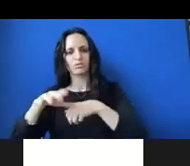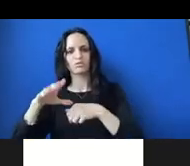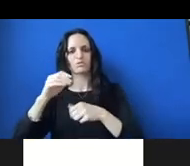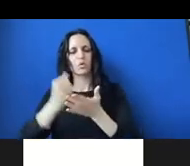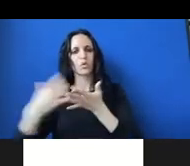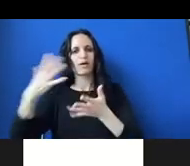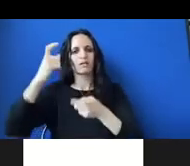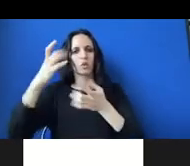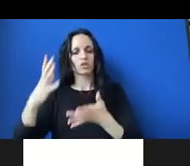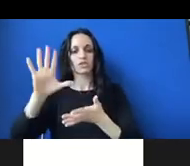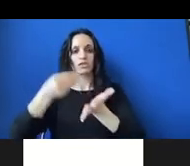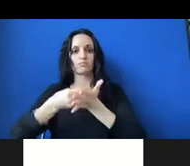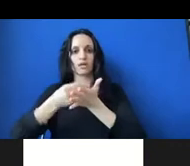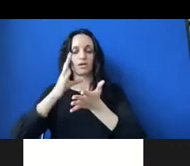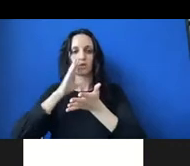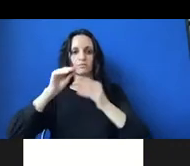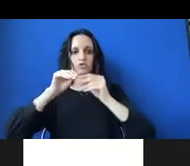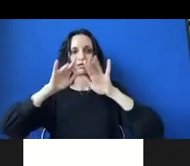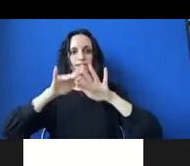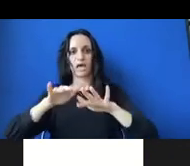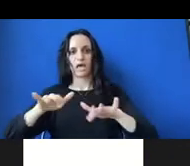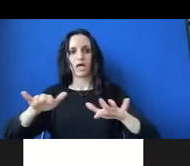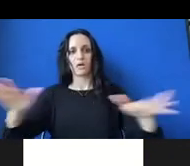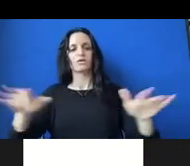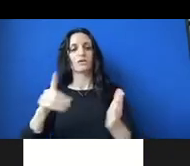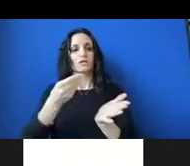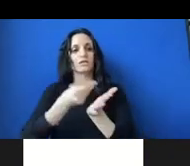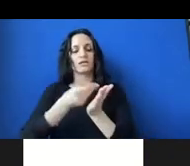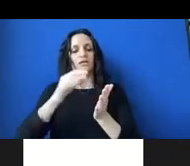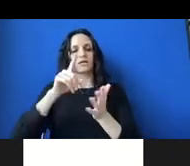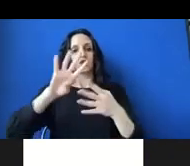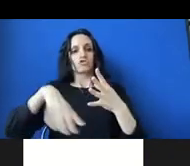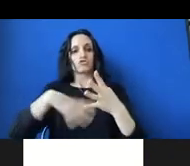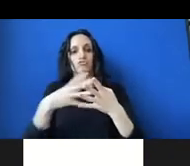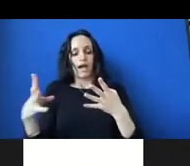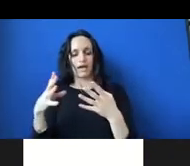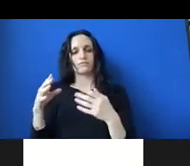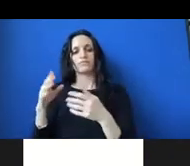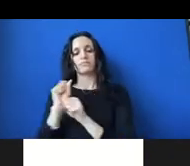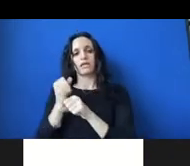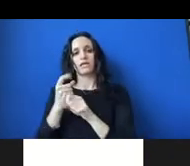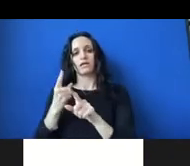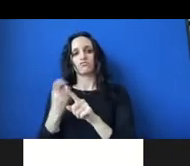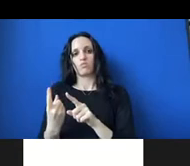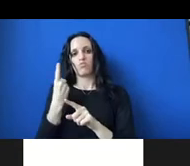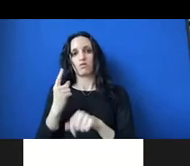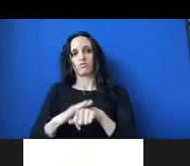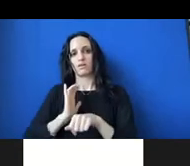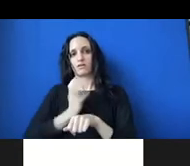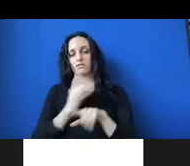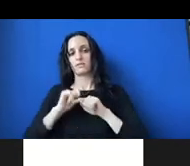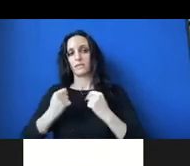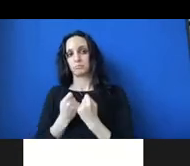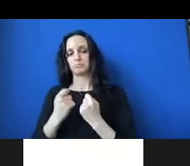their money trickle down. This graph was originally by Le Nishu Watoko on our team, and so then I just added